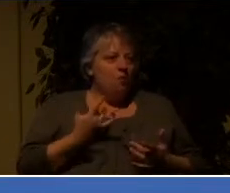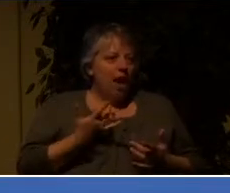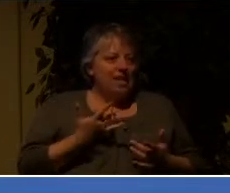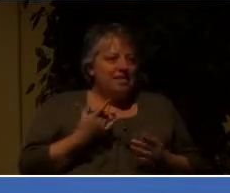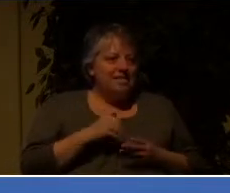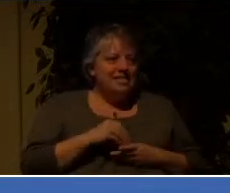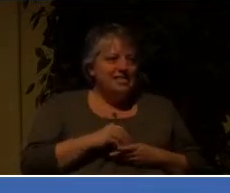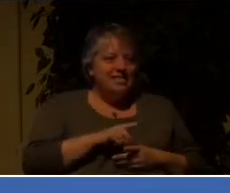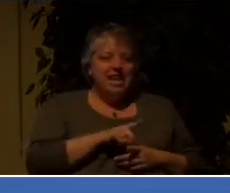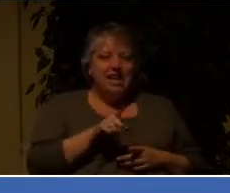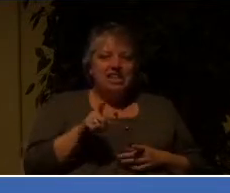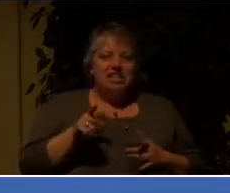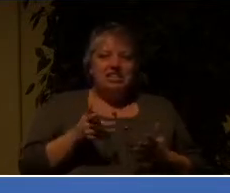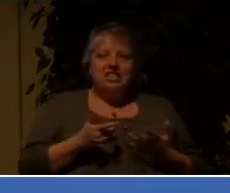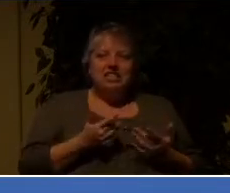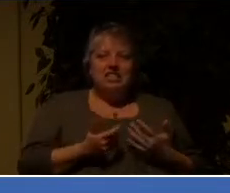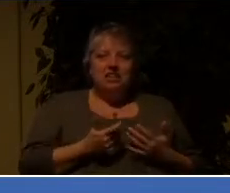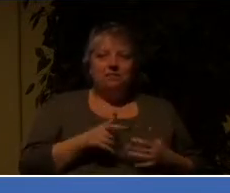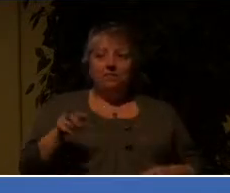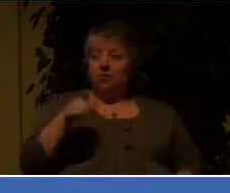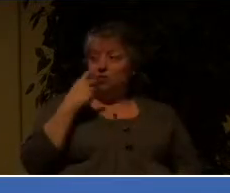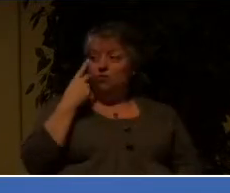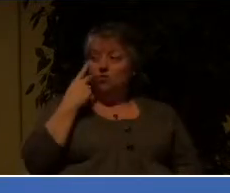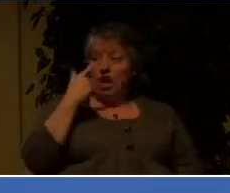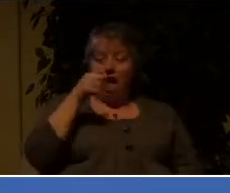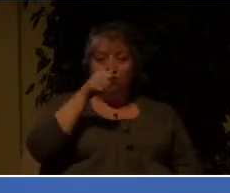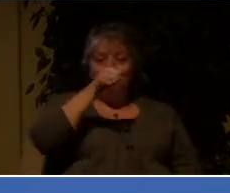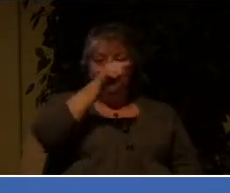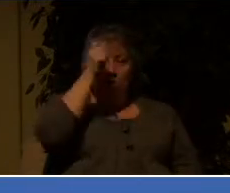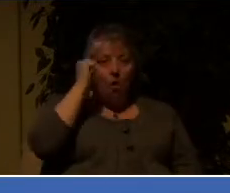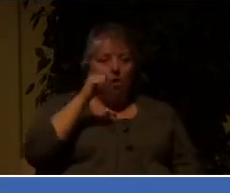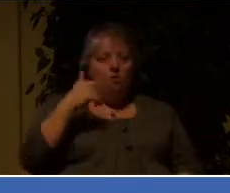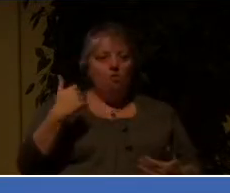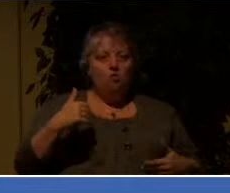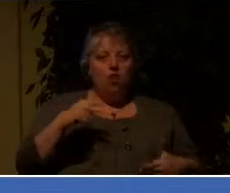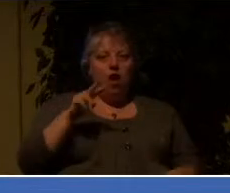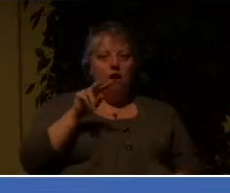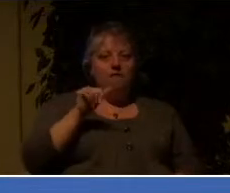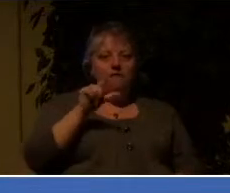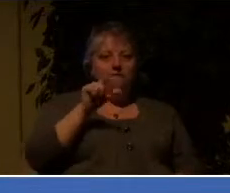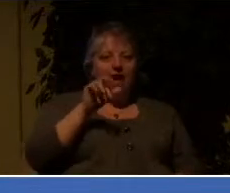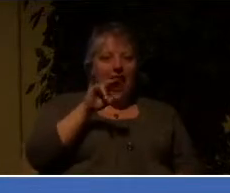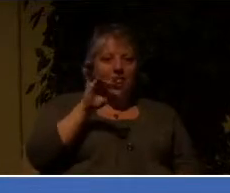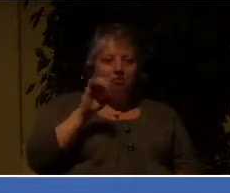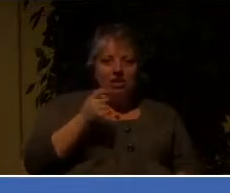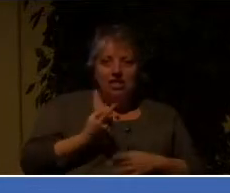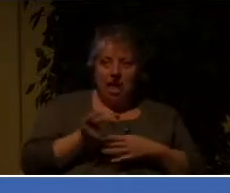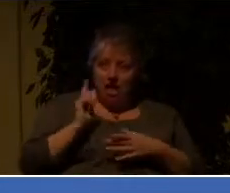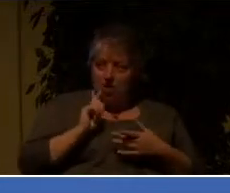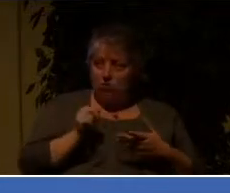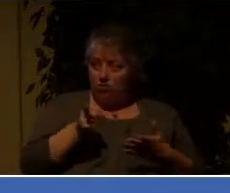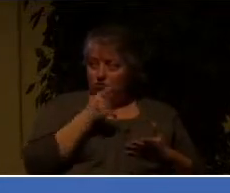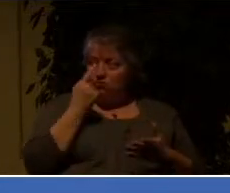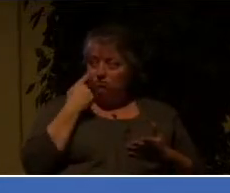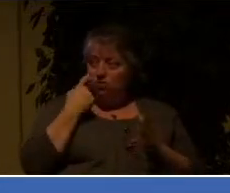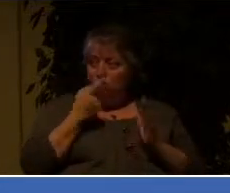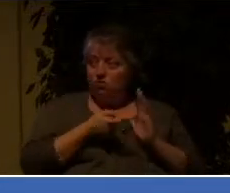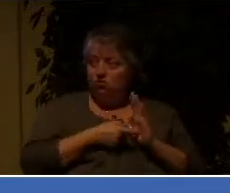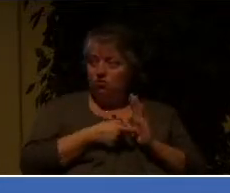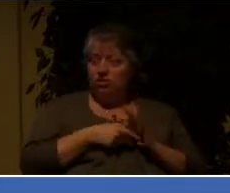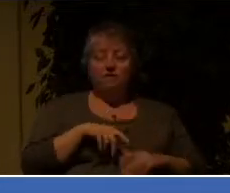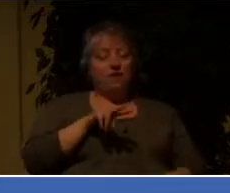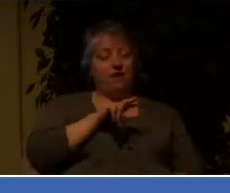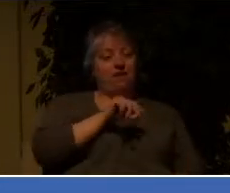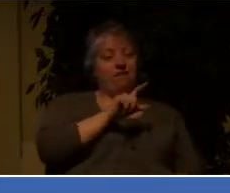Did you see how anointed Valerie was last week when she preached, in case I have to point it out? She says, I've never